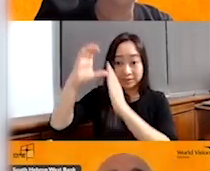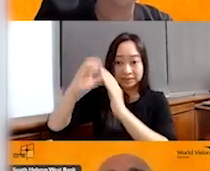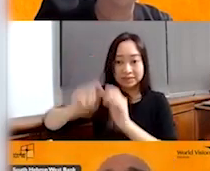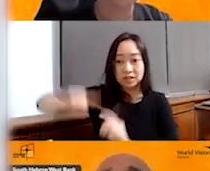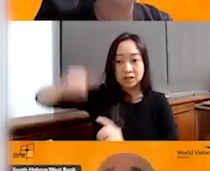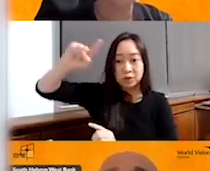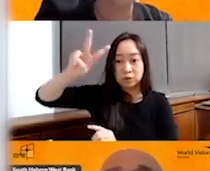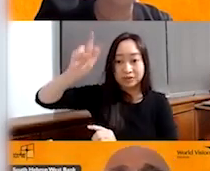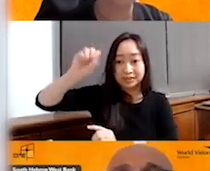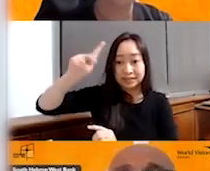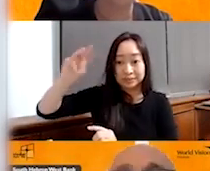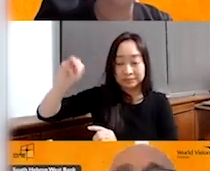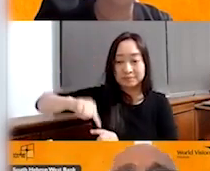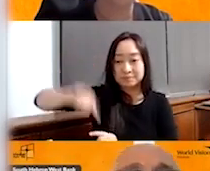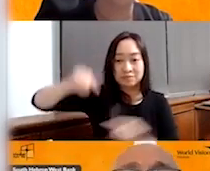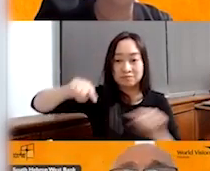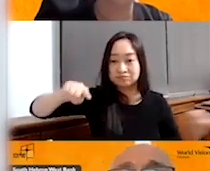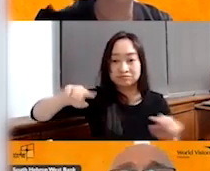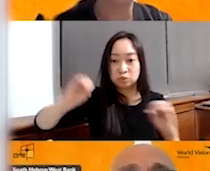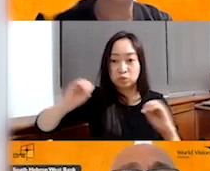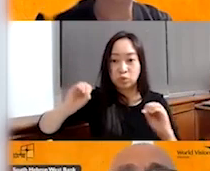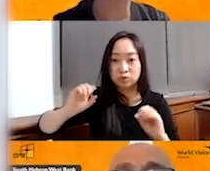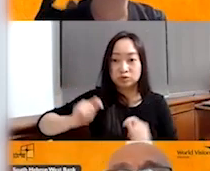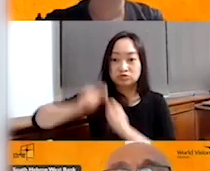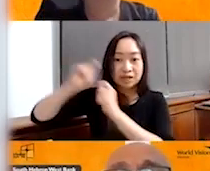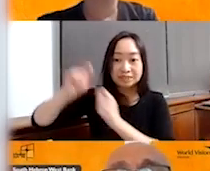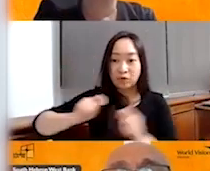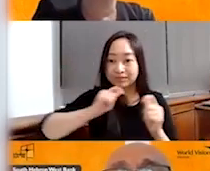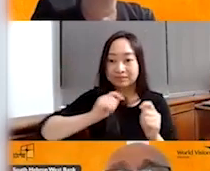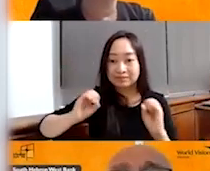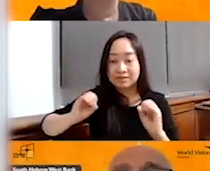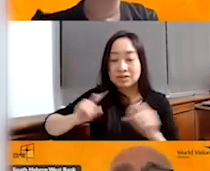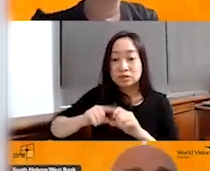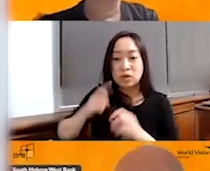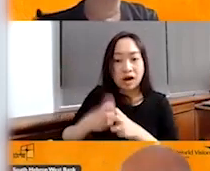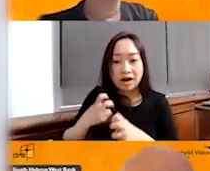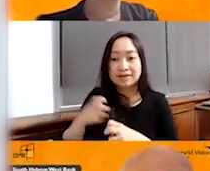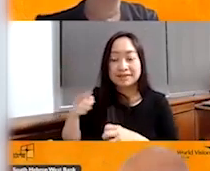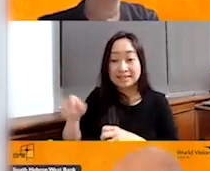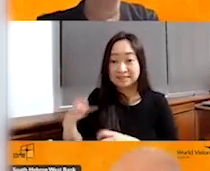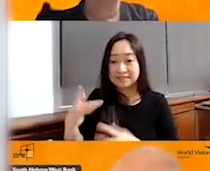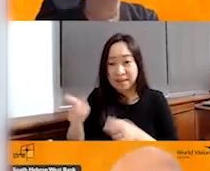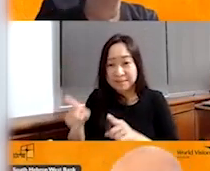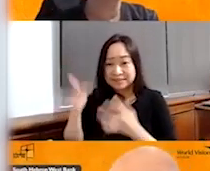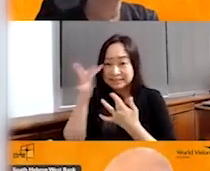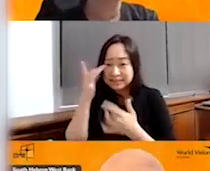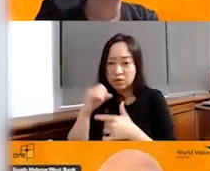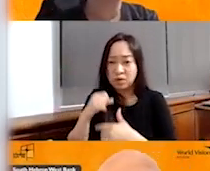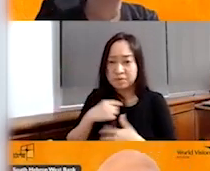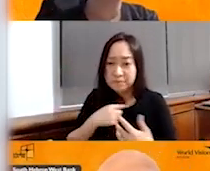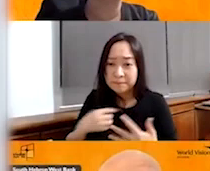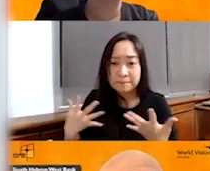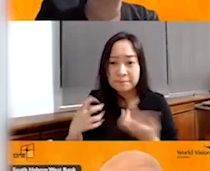and there is no transportation there. Then it's quite difficult for them if they are sick or they have some problem.